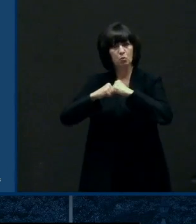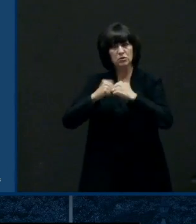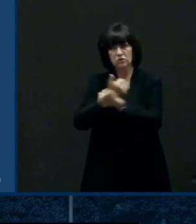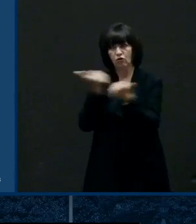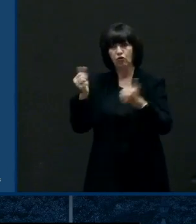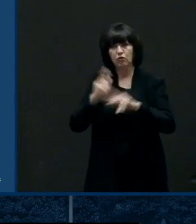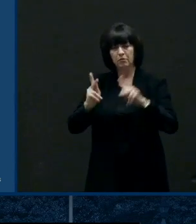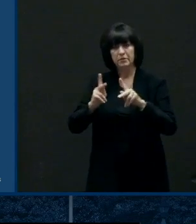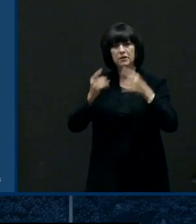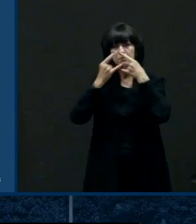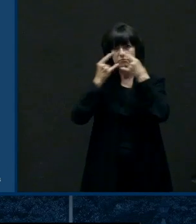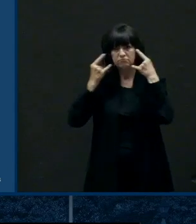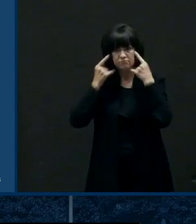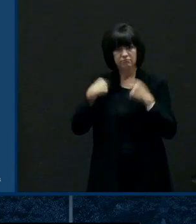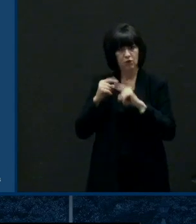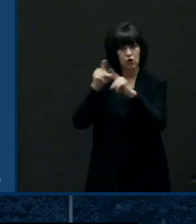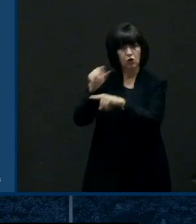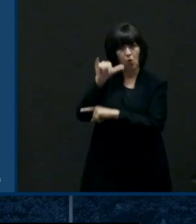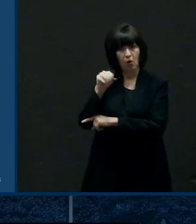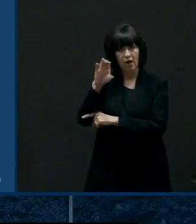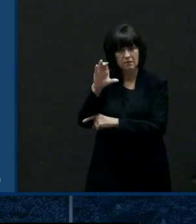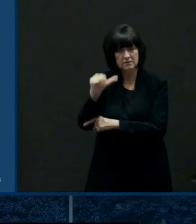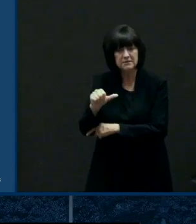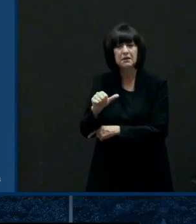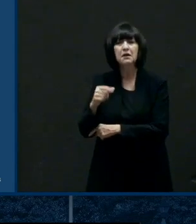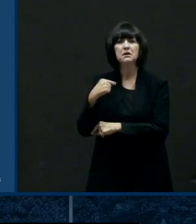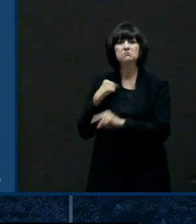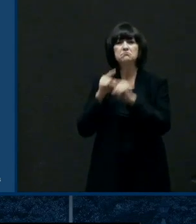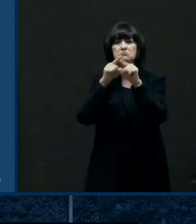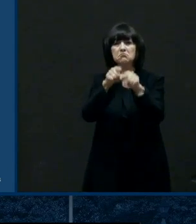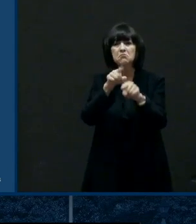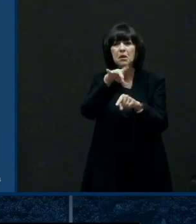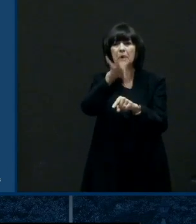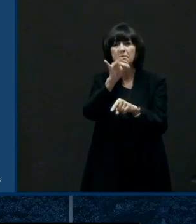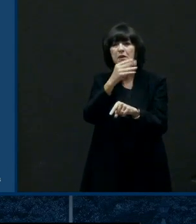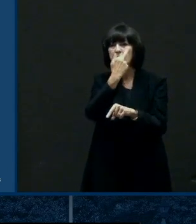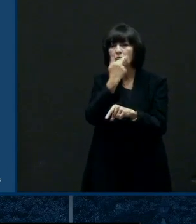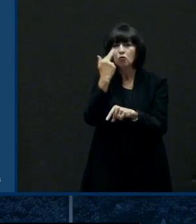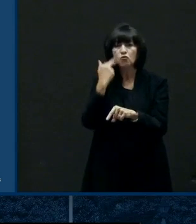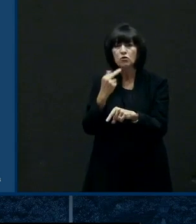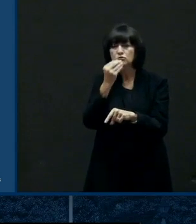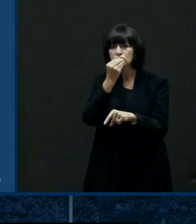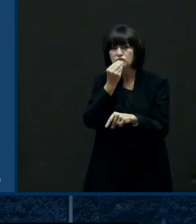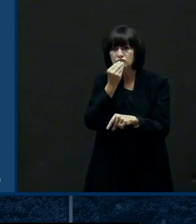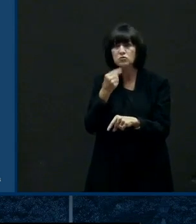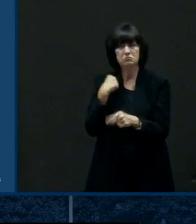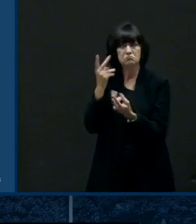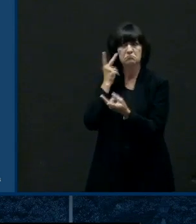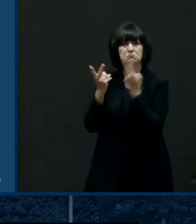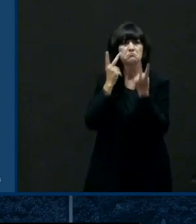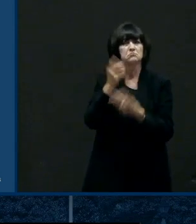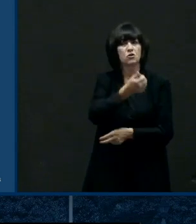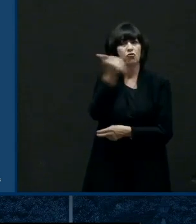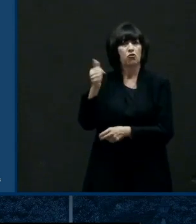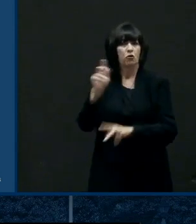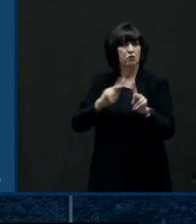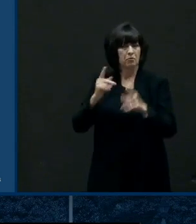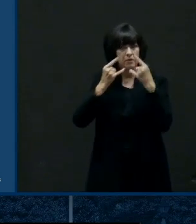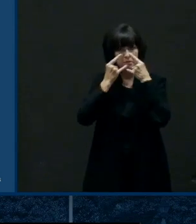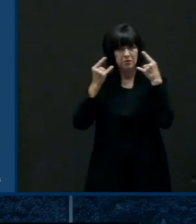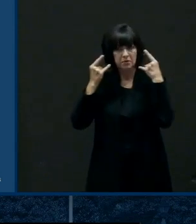go into when i go to pick up take out food in a restaurant uh i see i have my mask on as do the people who are